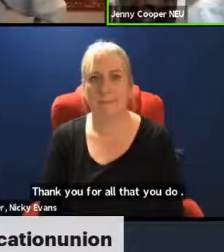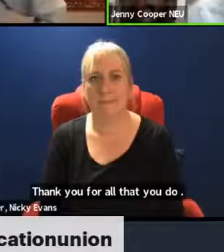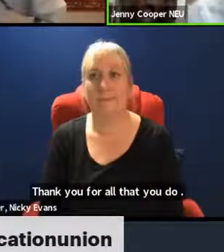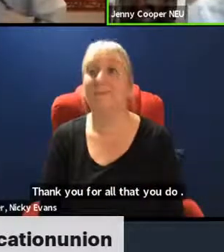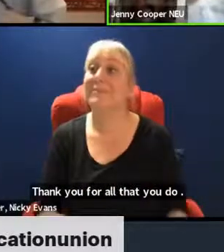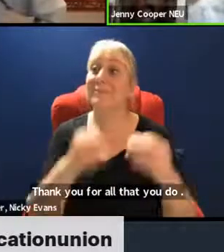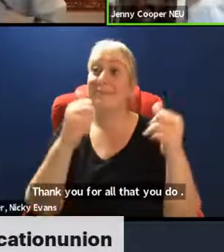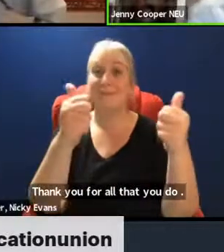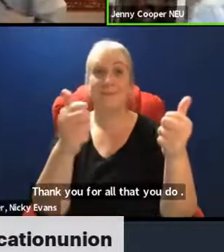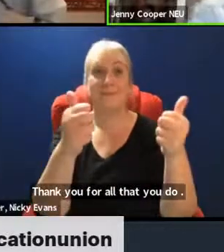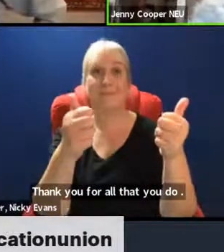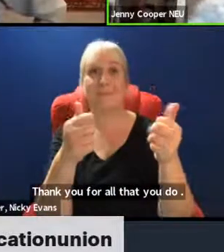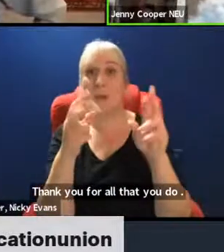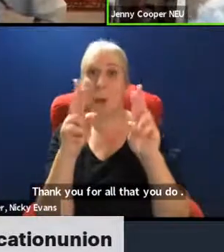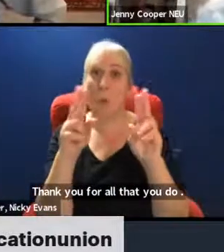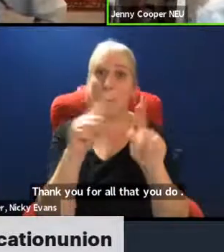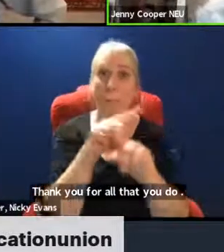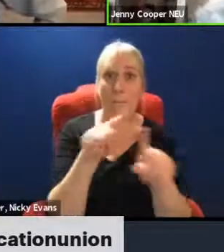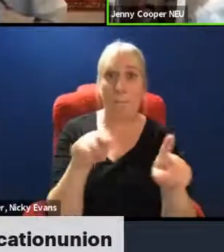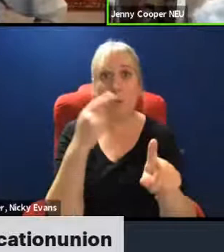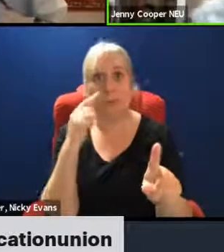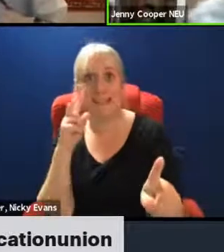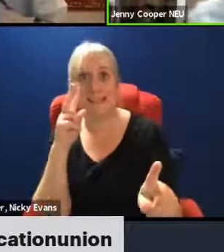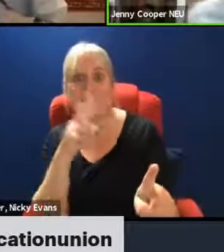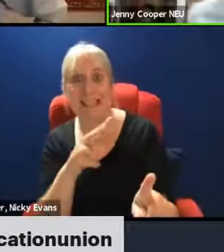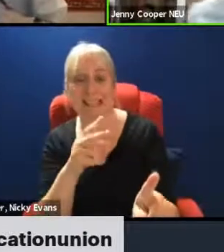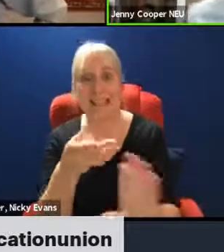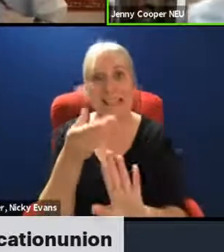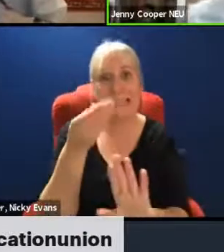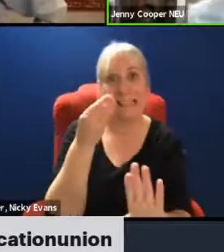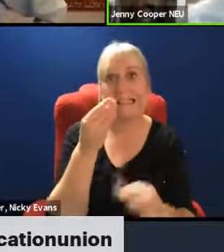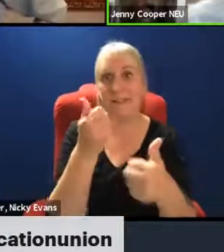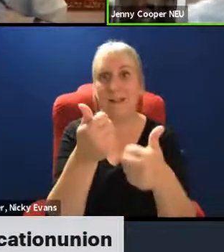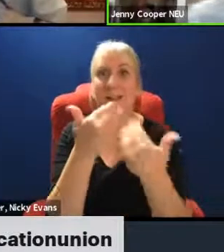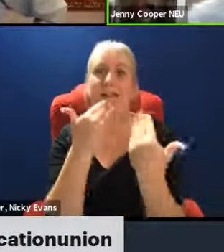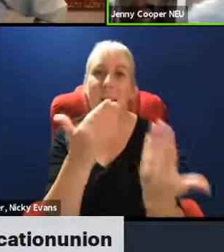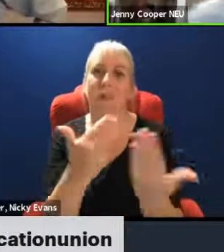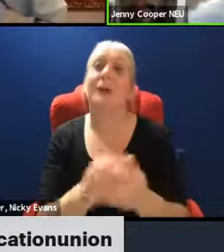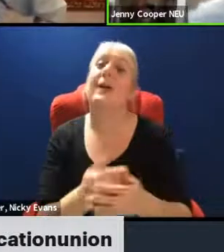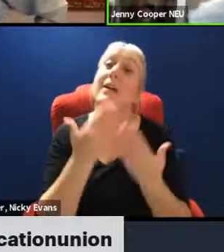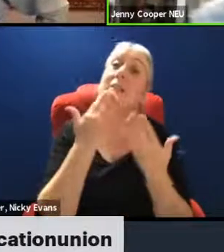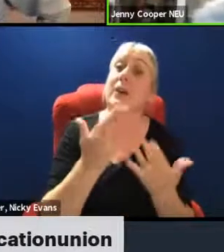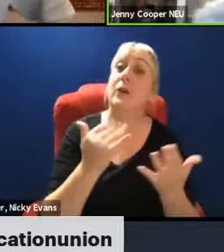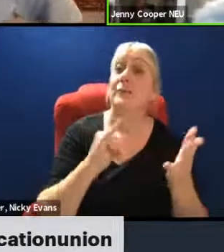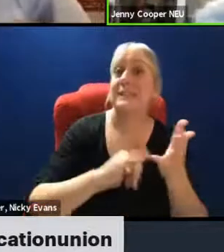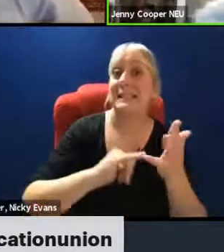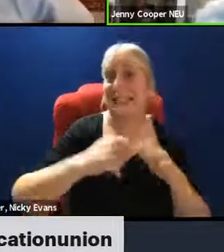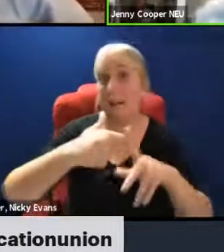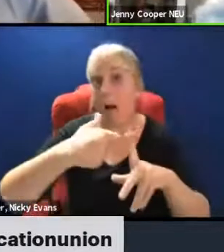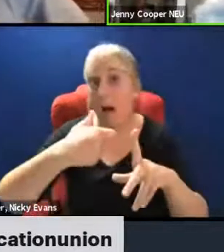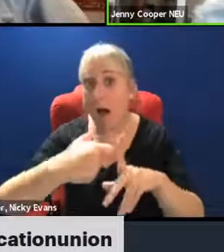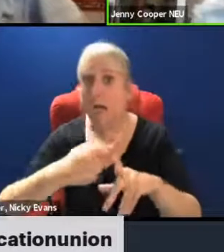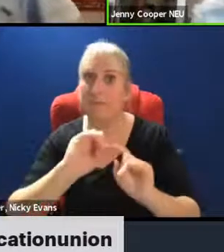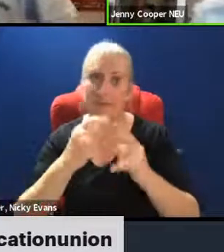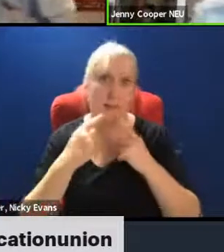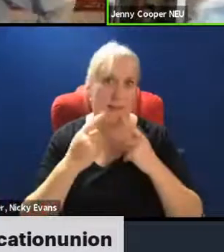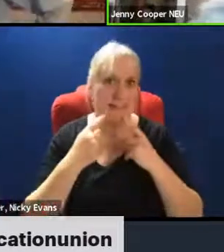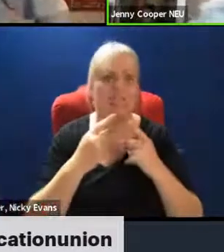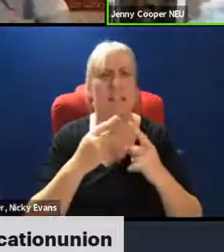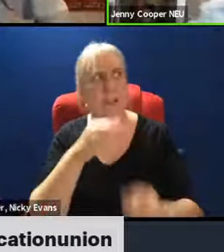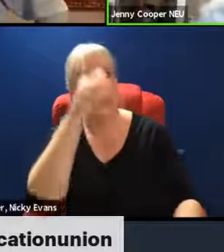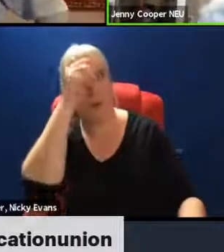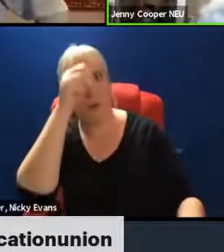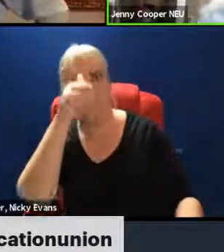Okay, hope everybody could see and hear that okay. Thanks to Sadiq Khan for recording that message. Another busy person